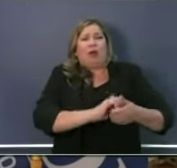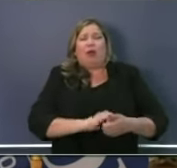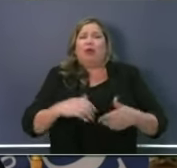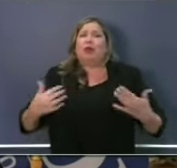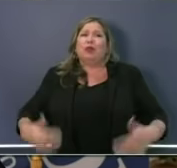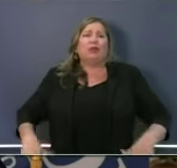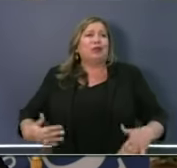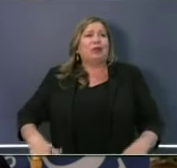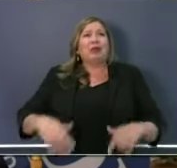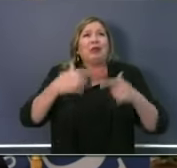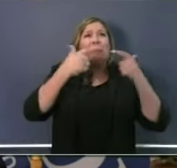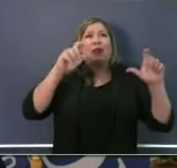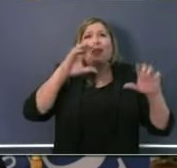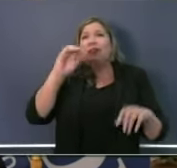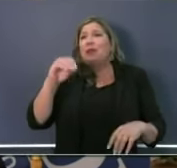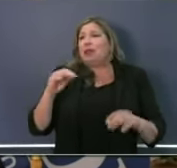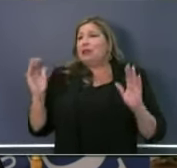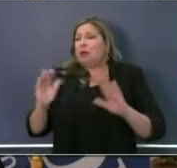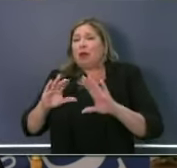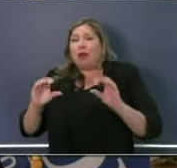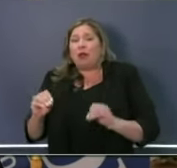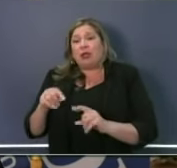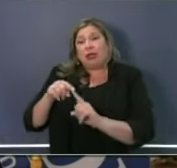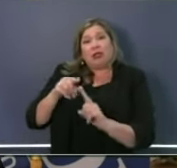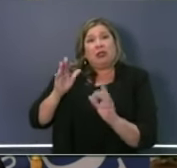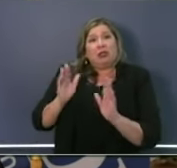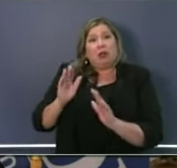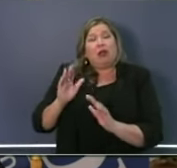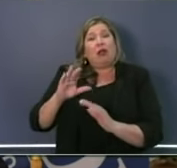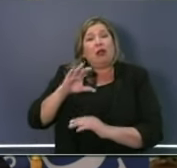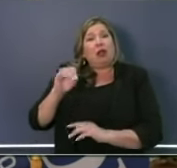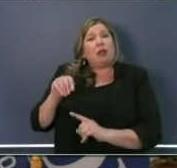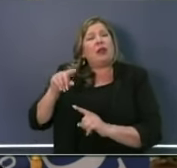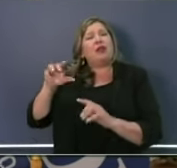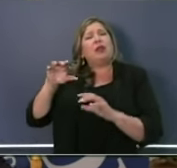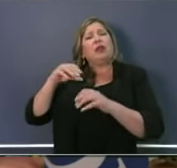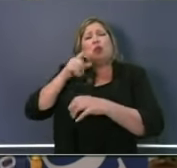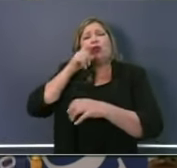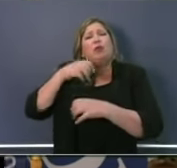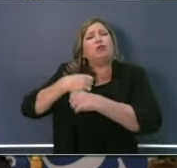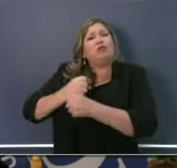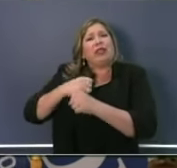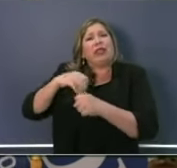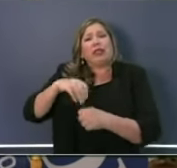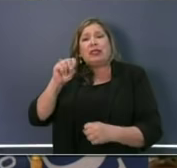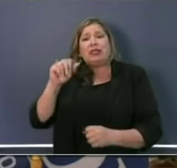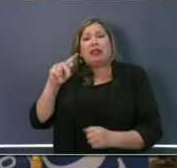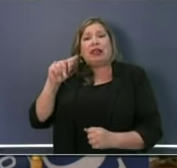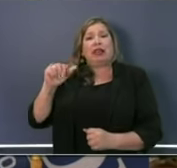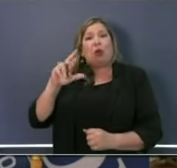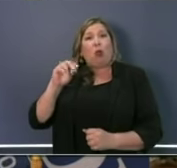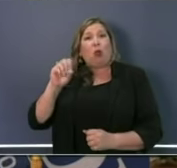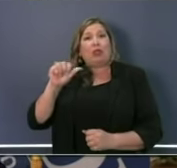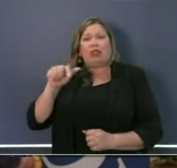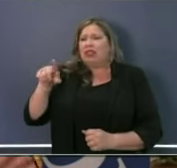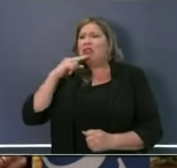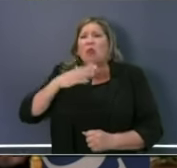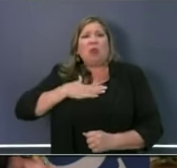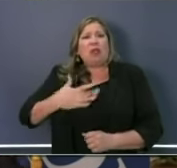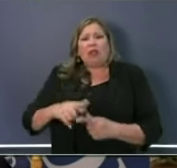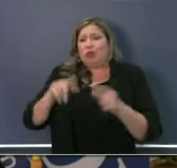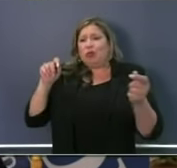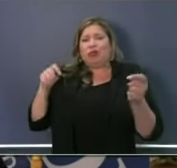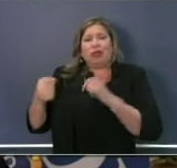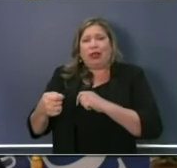was talking small company that does a little bit of manufacturing up in Santa Rosa, said they want to convert their manufacturing facility to help